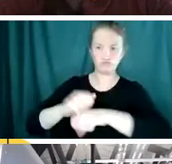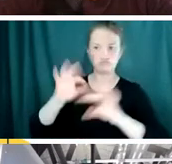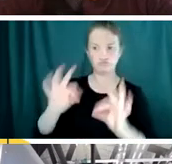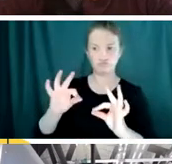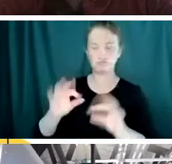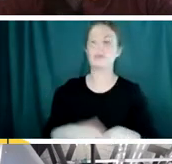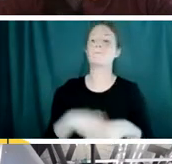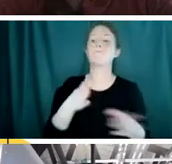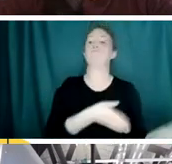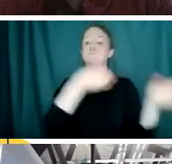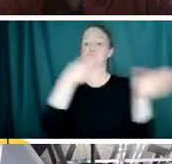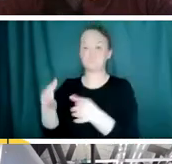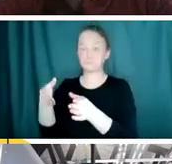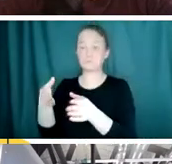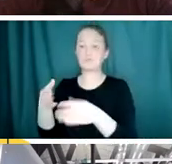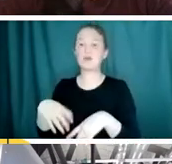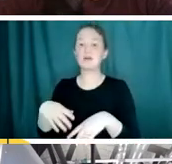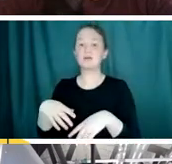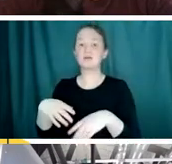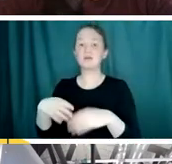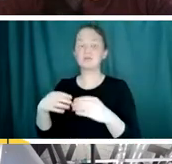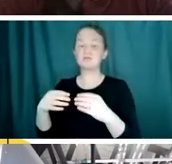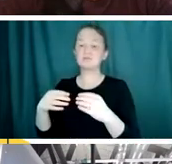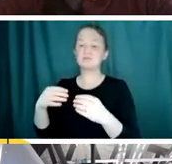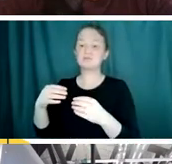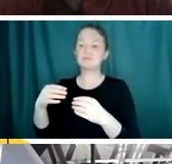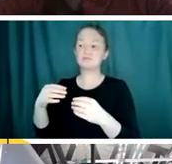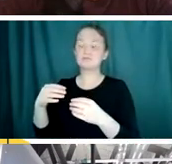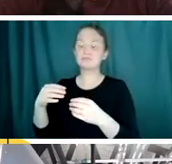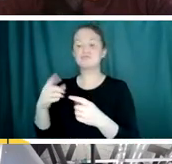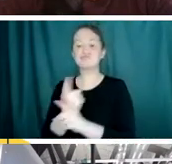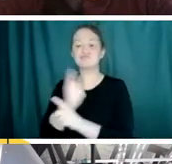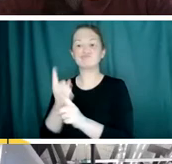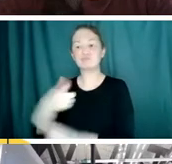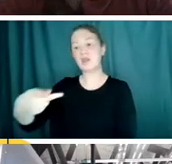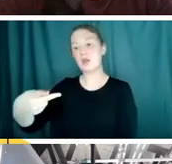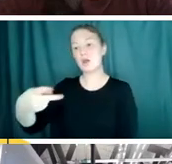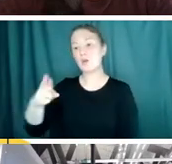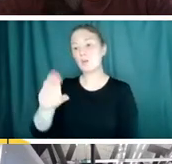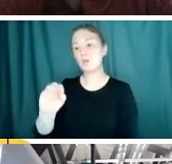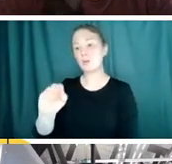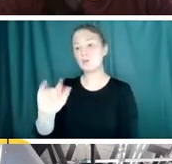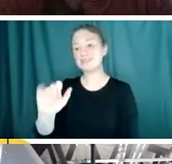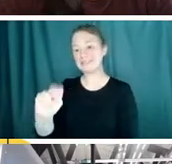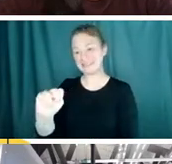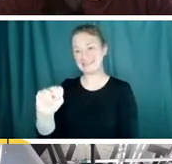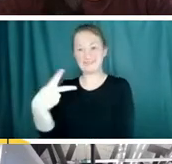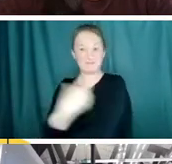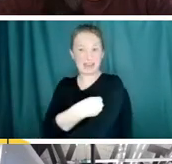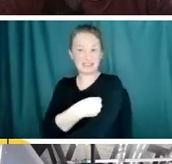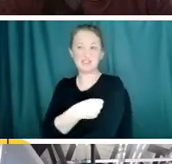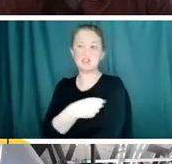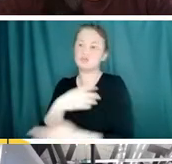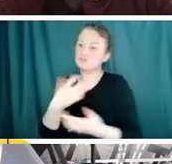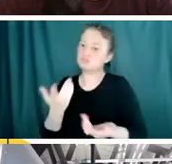The ones that are the least sensitive are the ones that are just protein with an adjuvant, an alum,